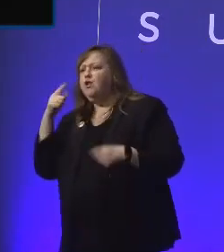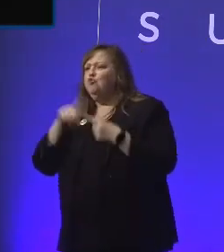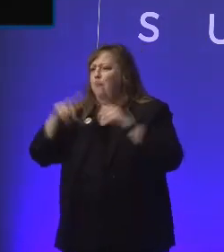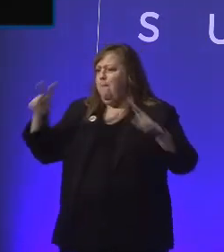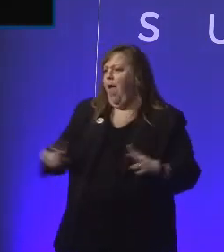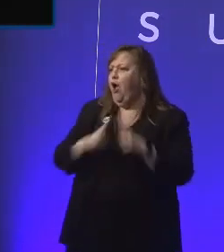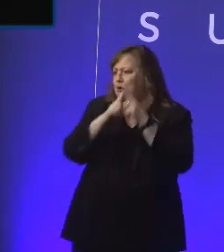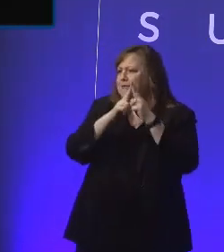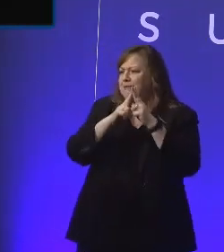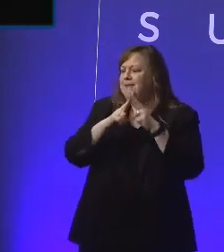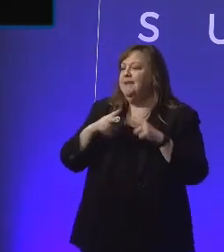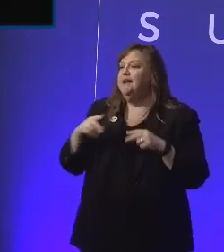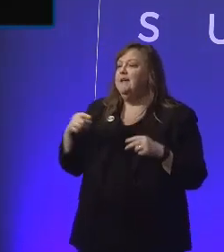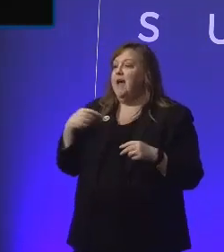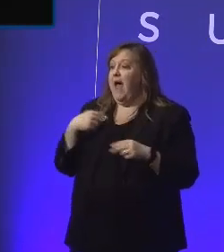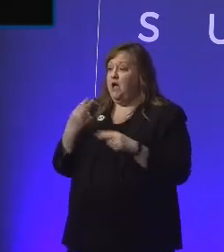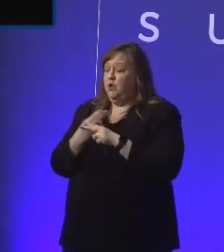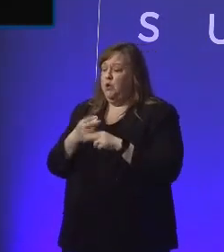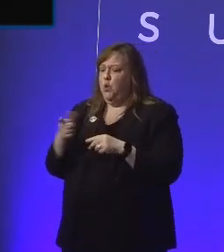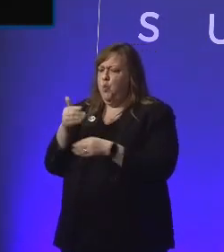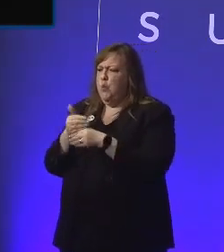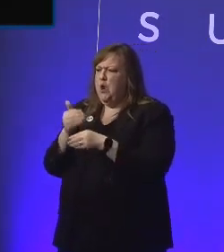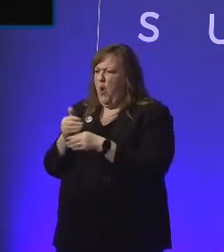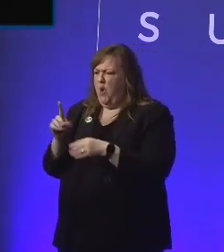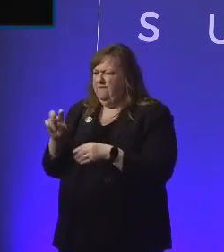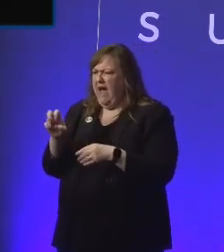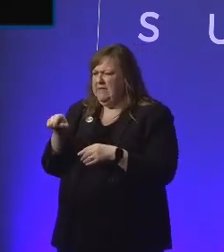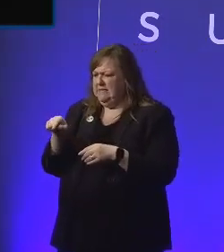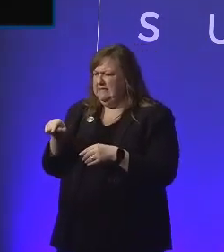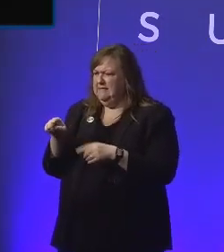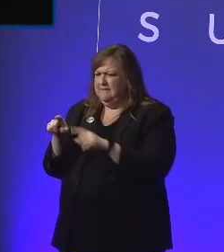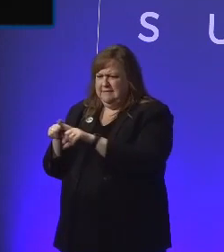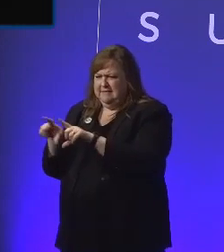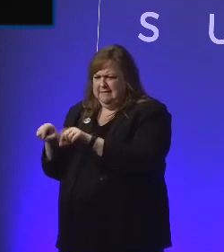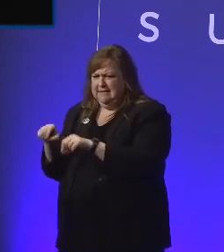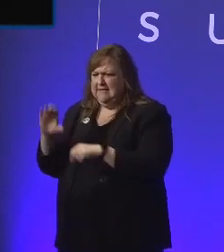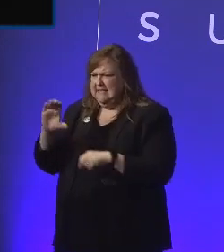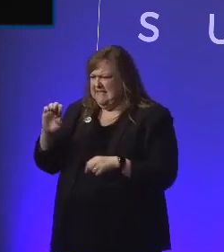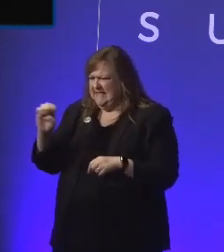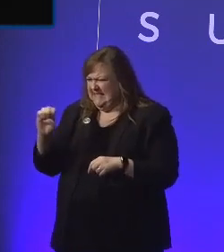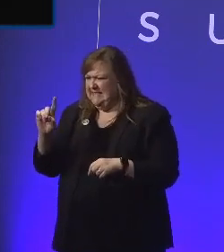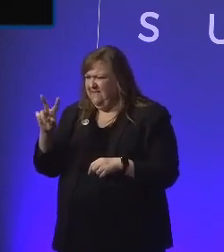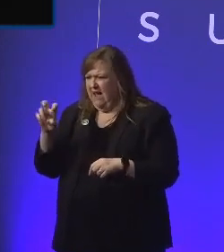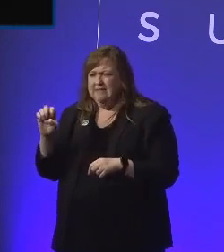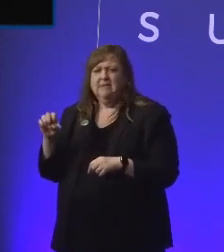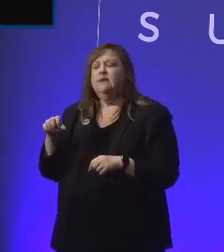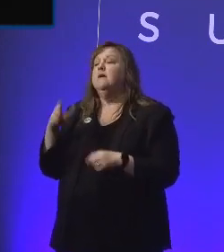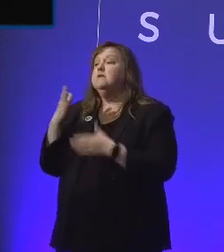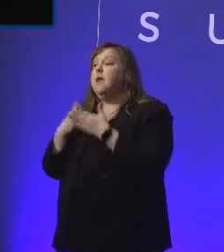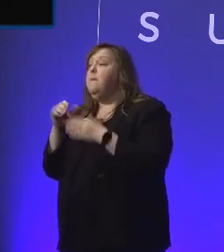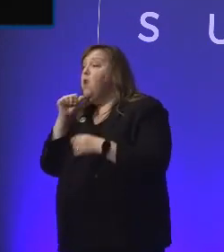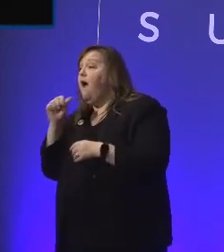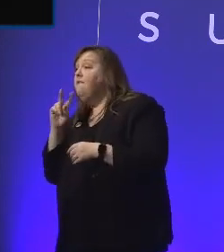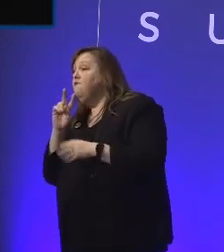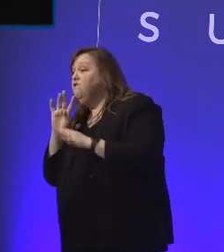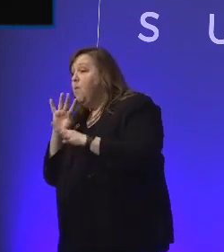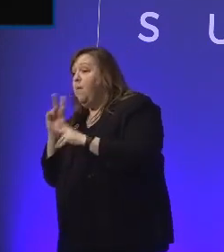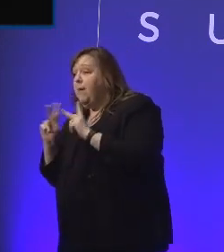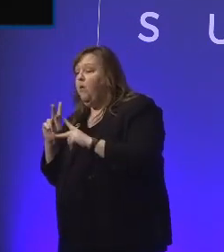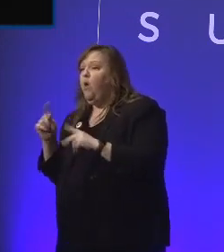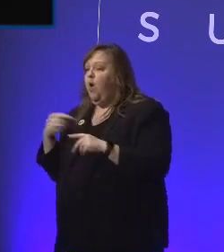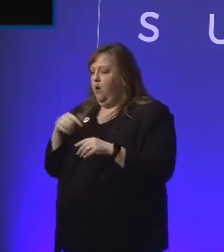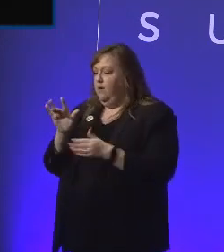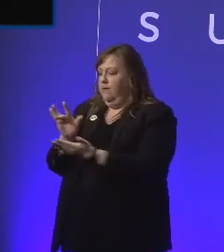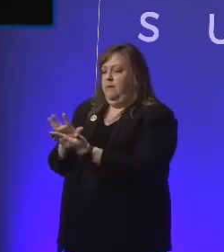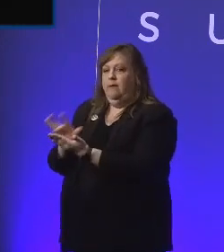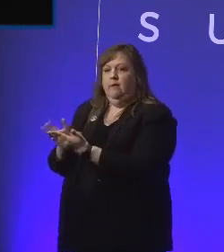Windows CE devices with a group of Microsoft employees and some people who were nonverbal communicating through palm-top